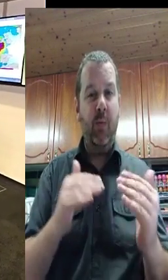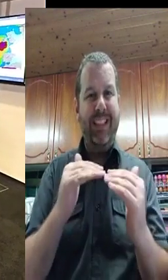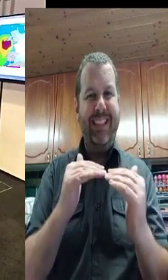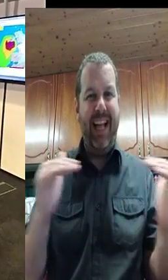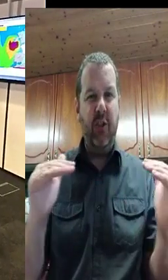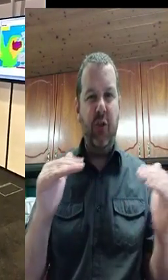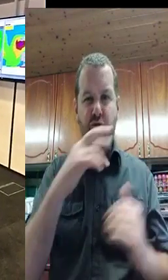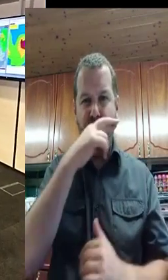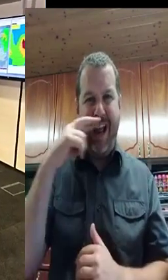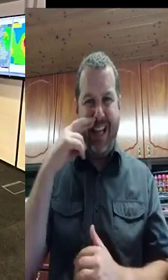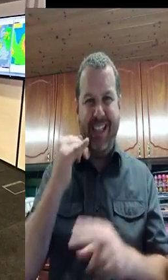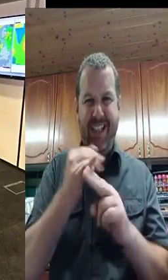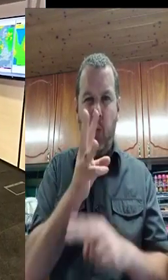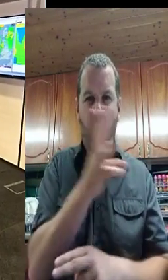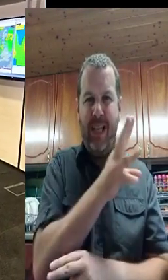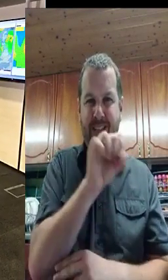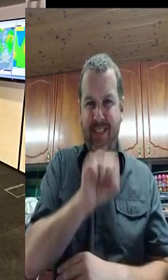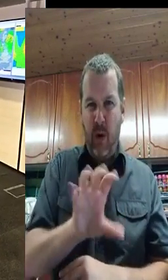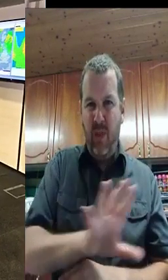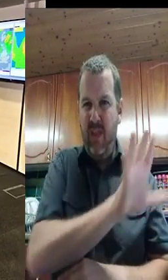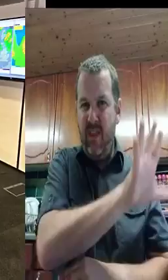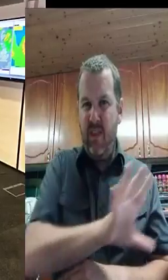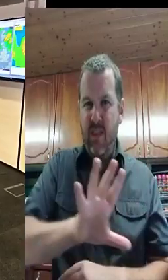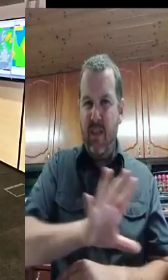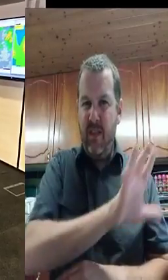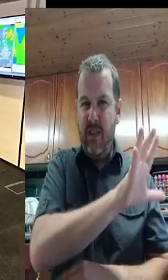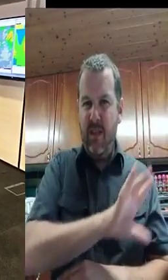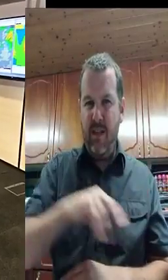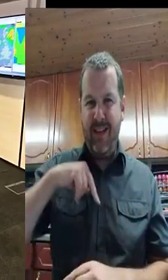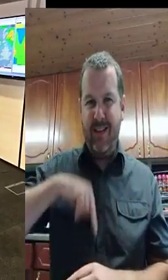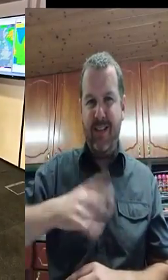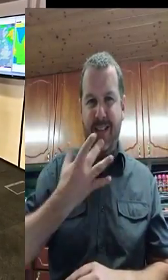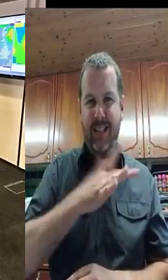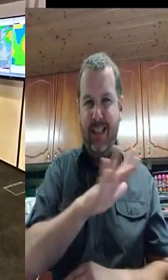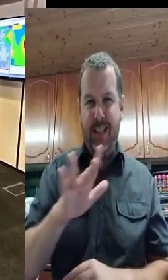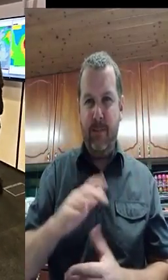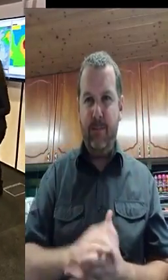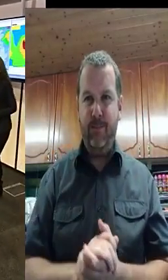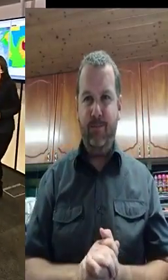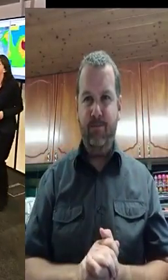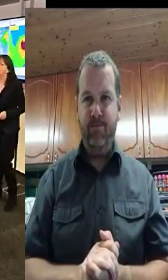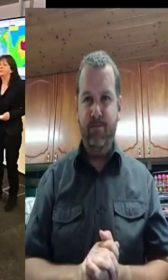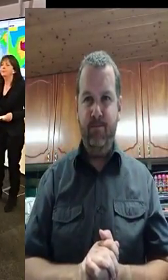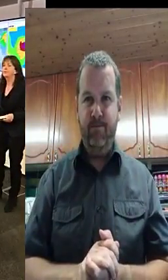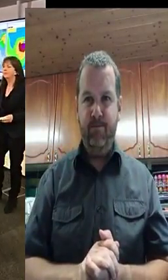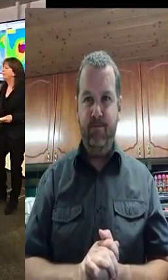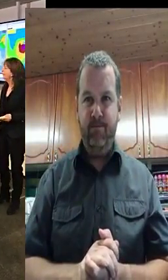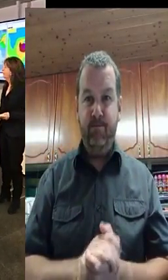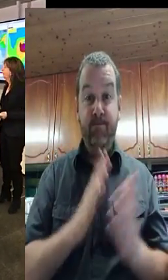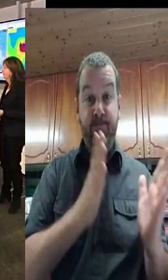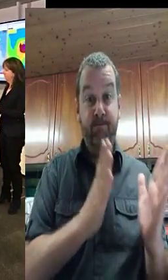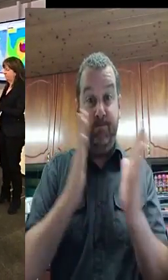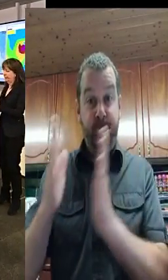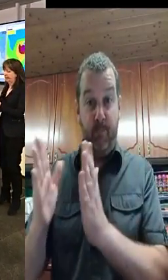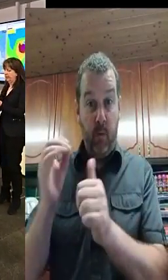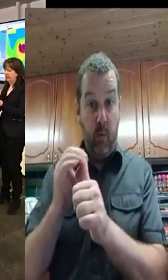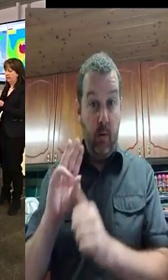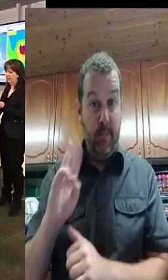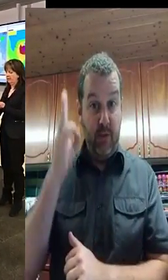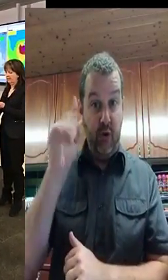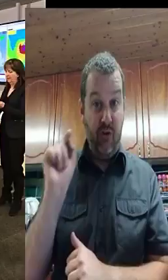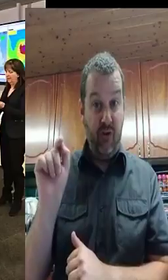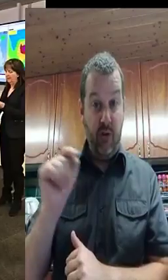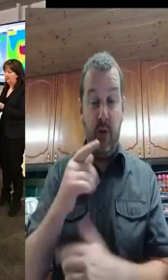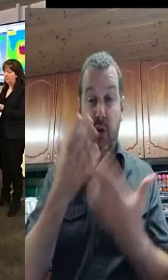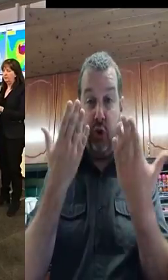coastal and marine damage. So, I think that's okay. Okay. So, we're facing a number of hazards